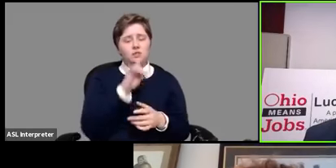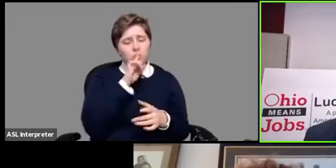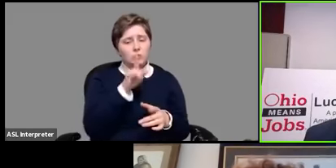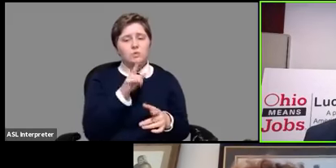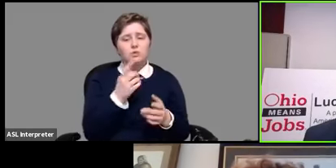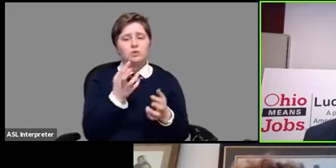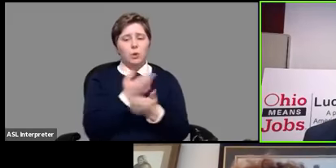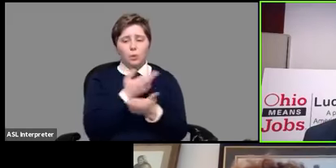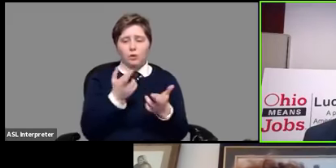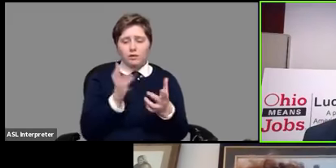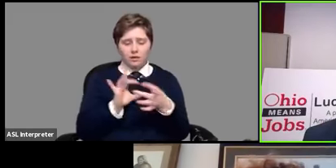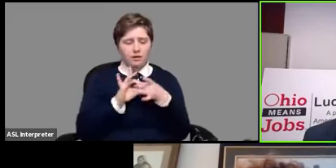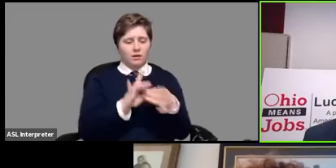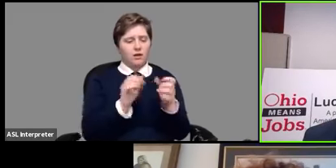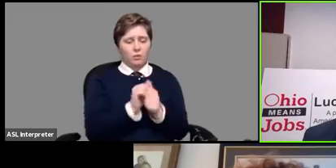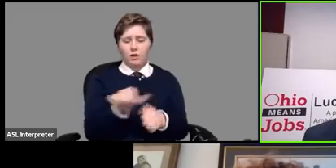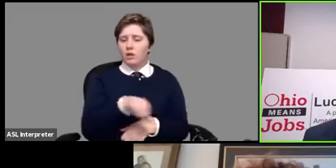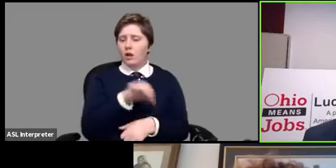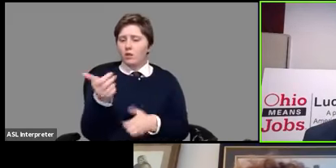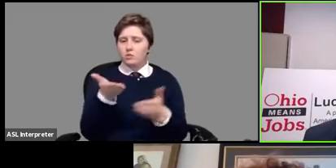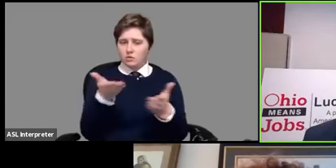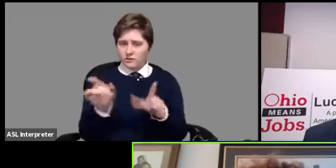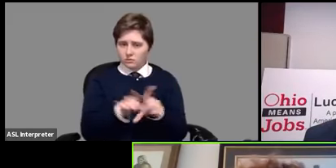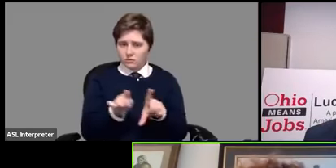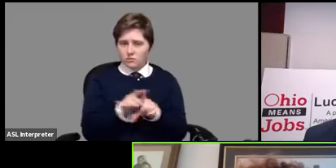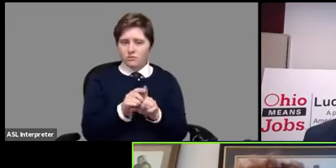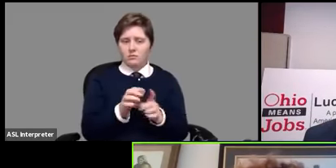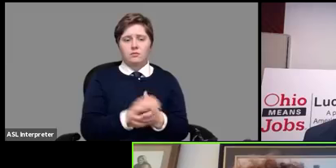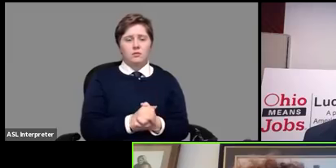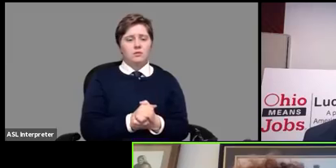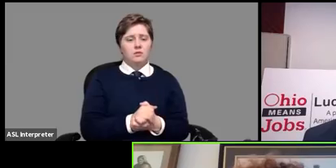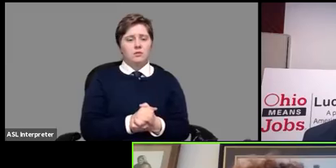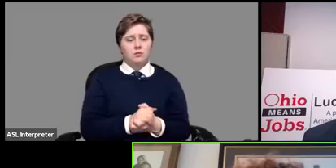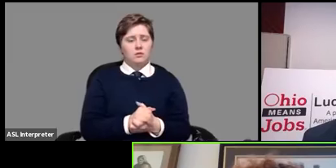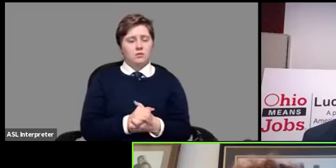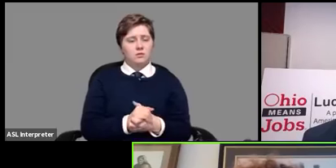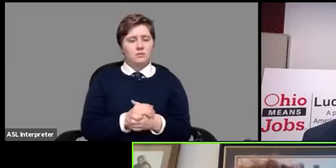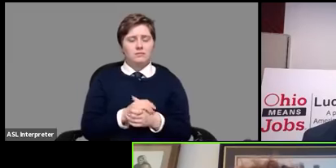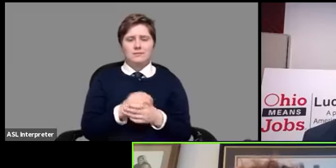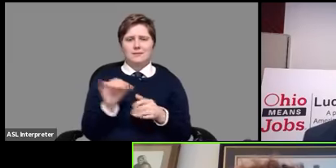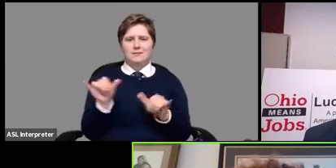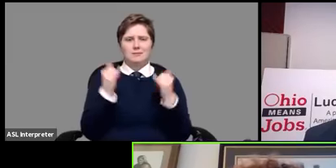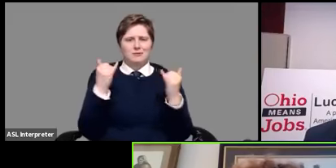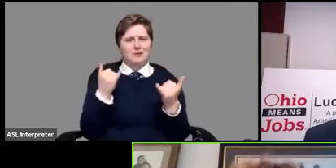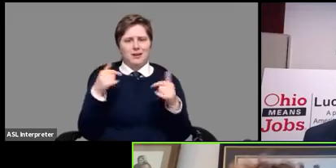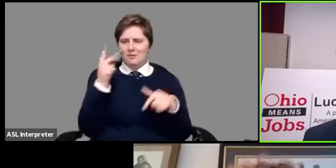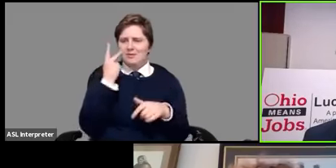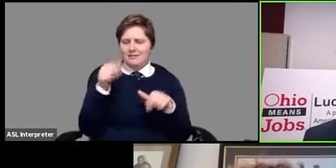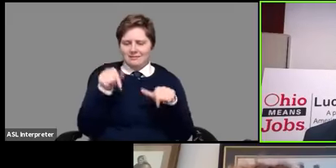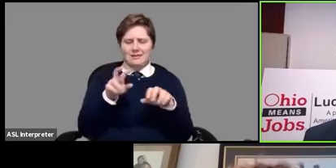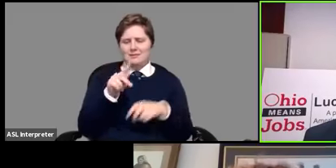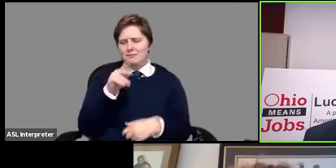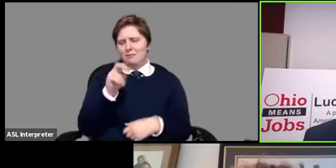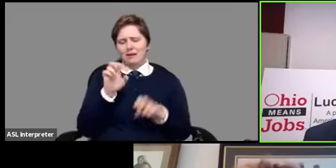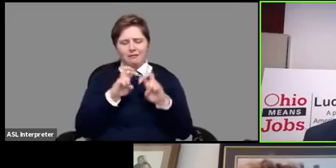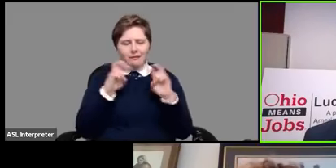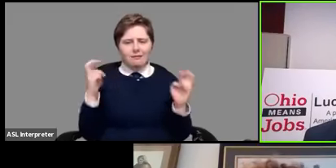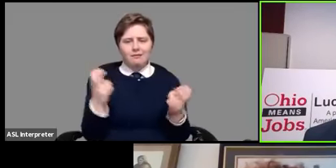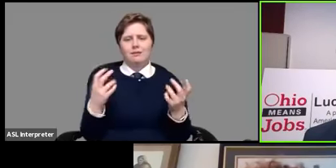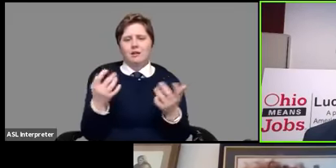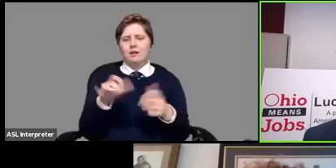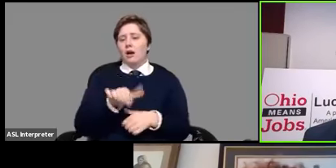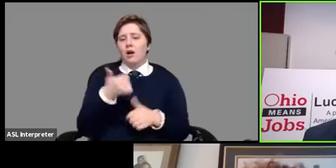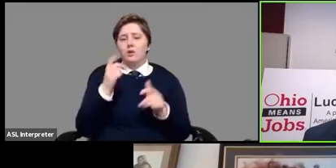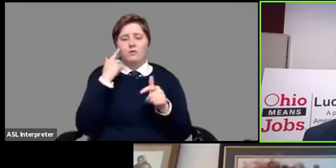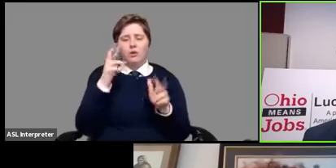to connect them to other services such as the service right here on this panel and others uh for re-entry